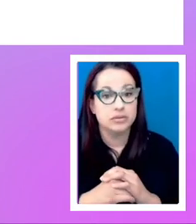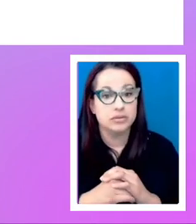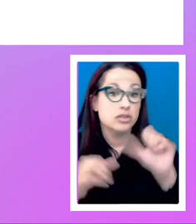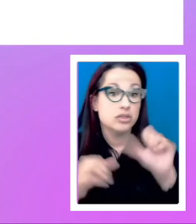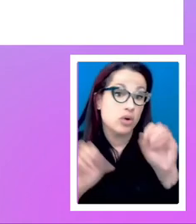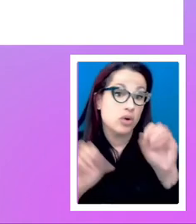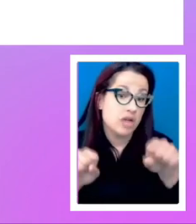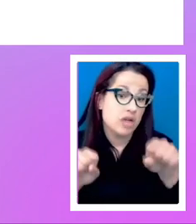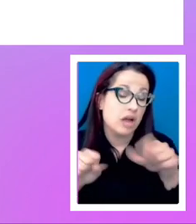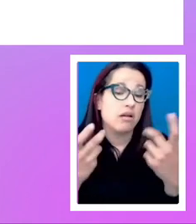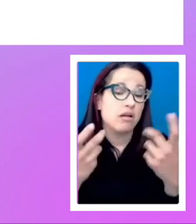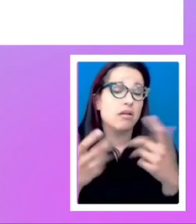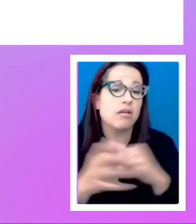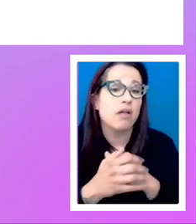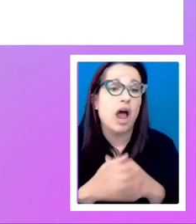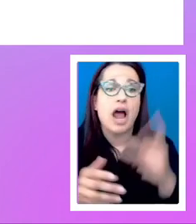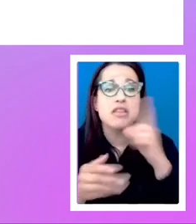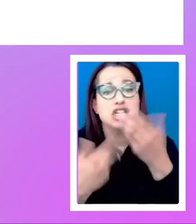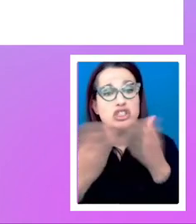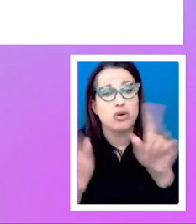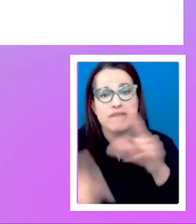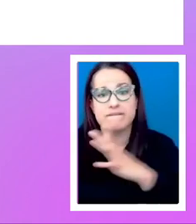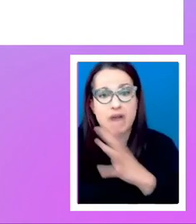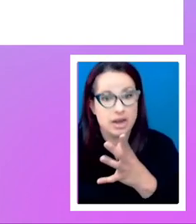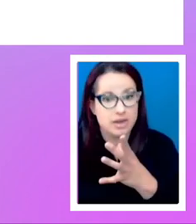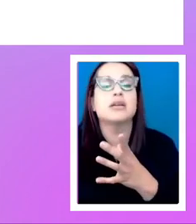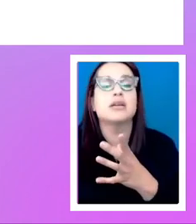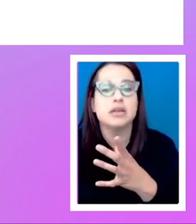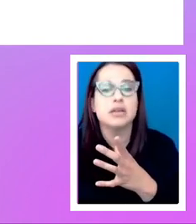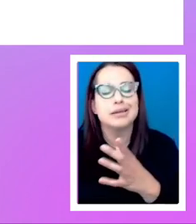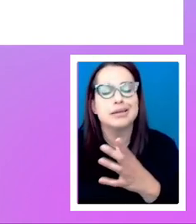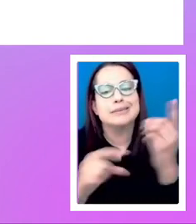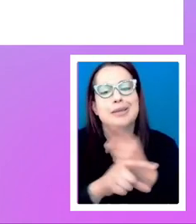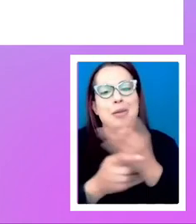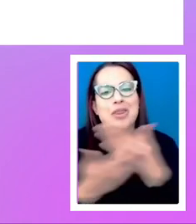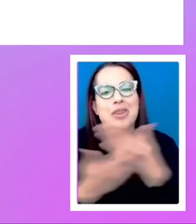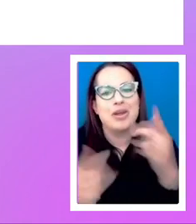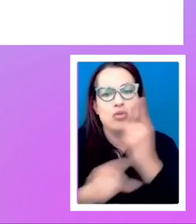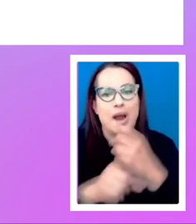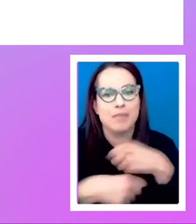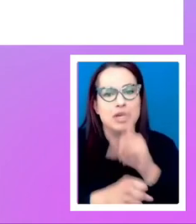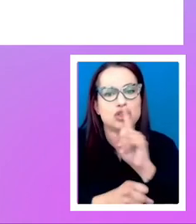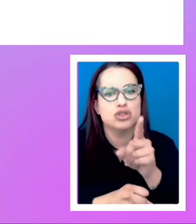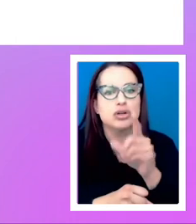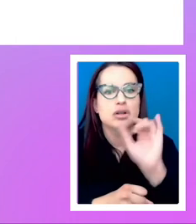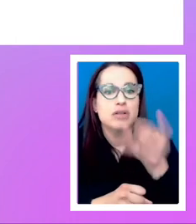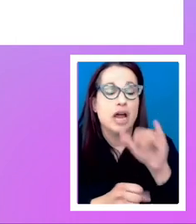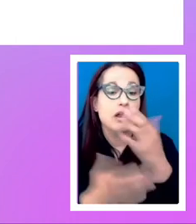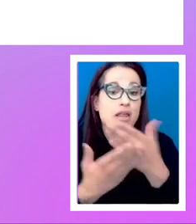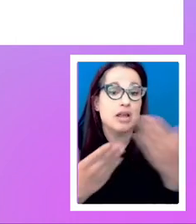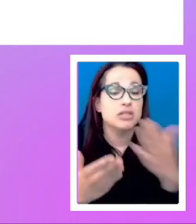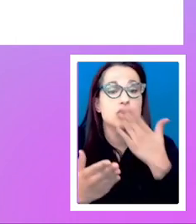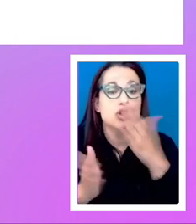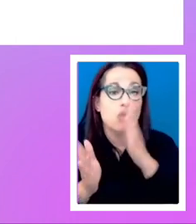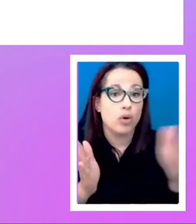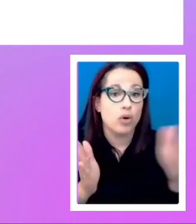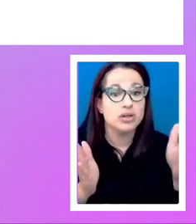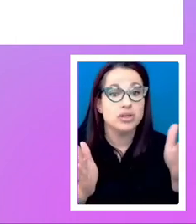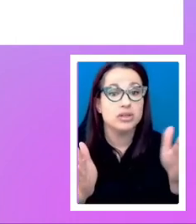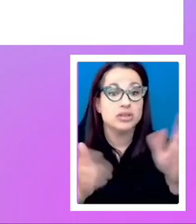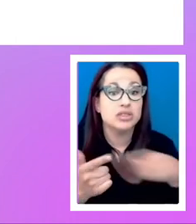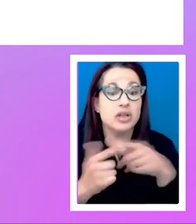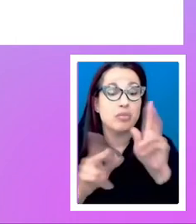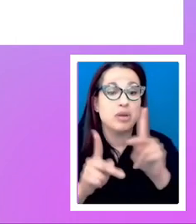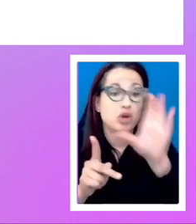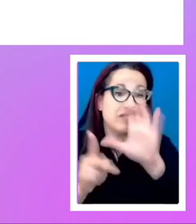yeah, I think generally, you're fine. It's the usual thing of making sure that things are in a good order, so people can tab through